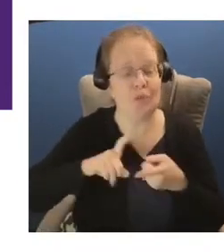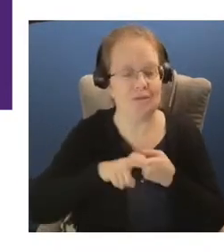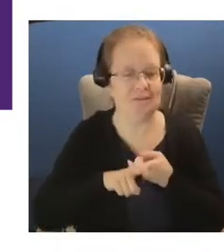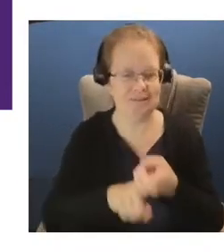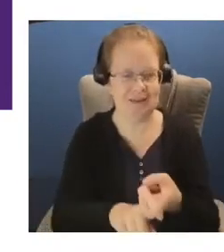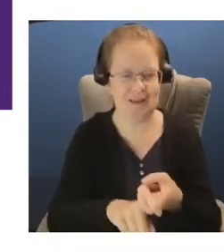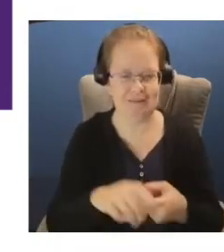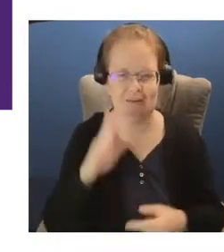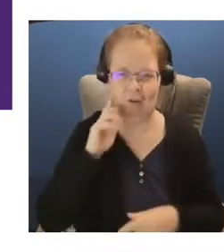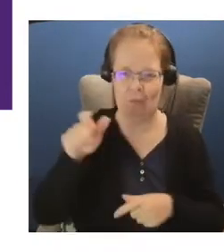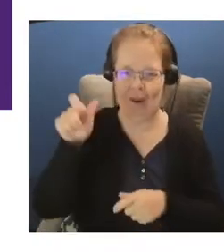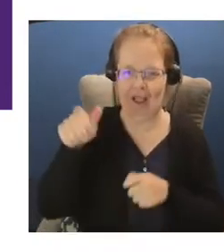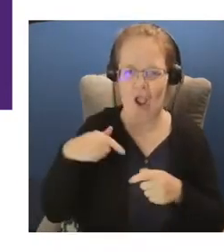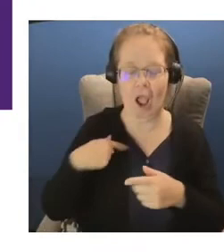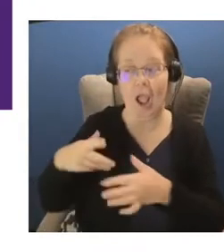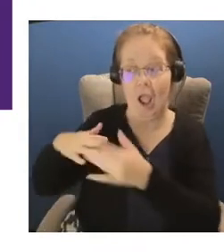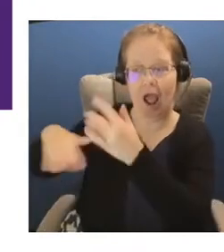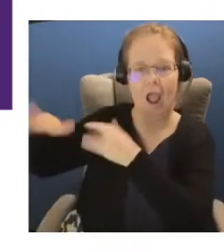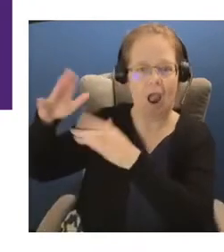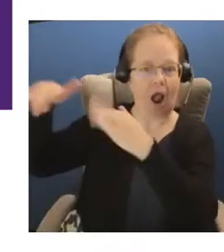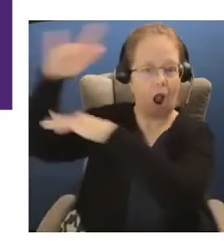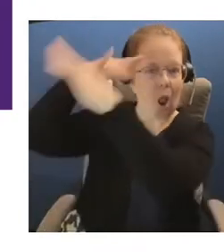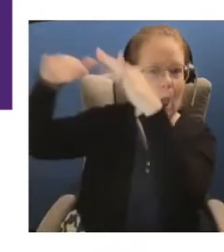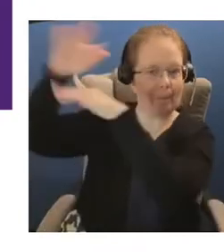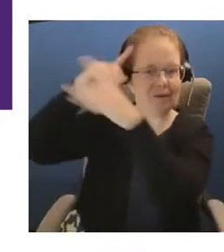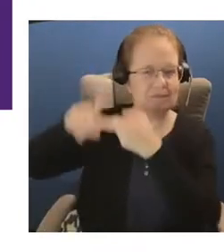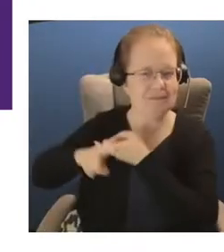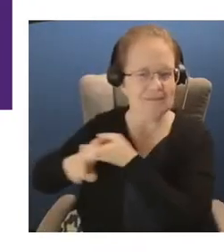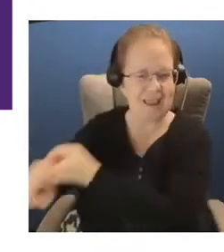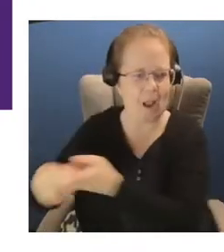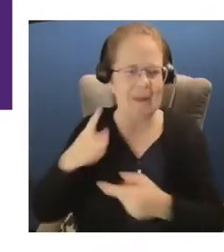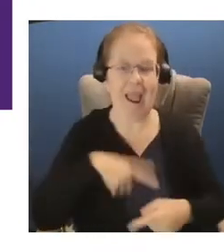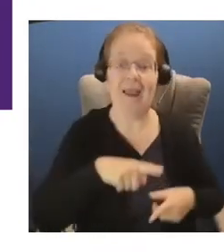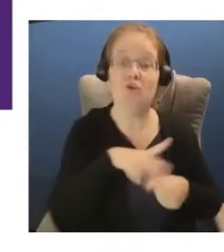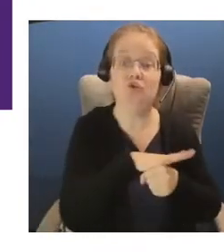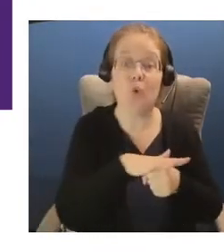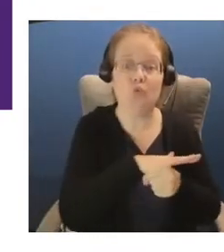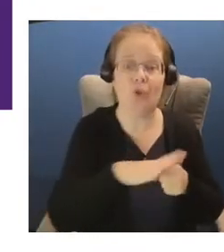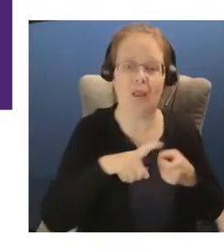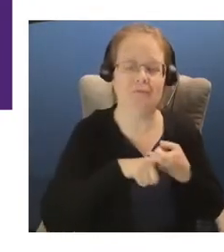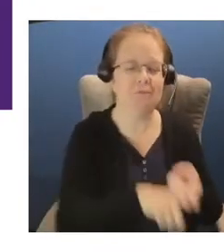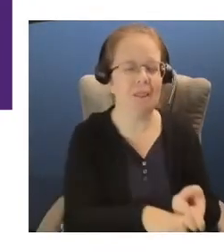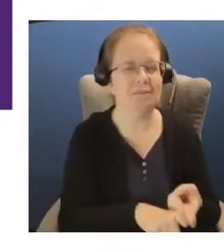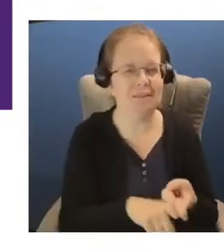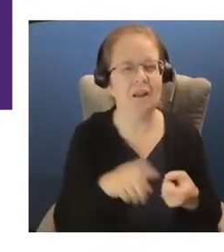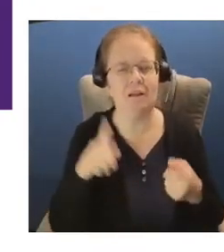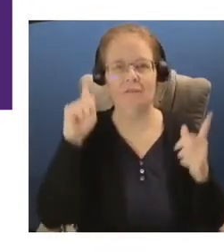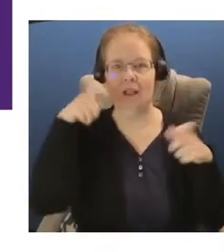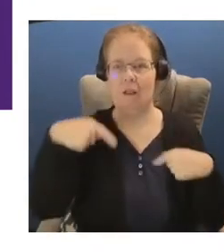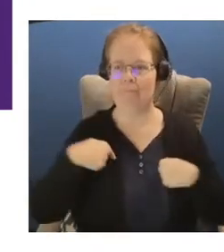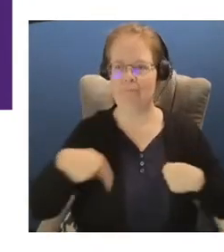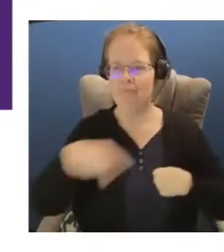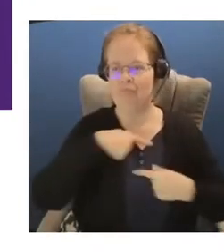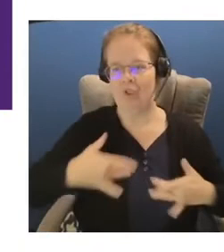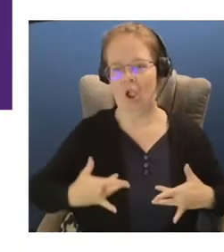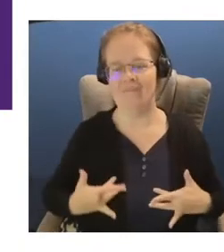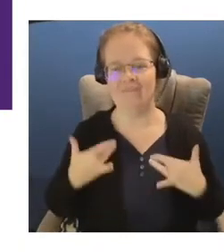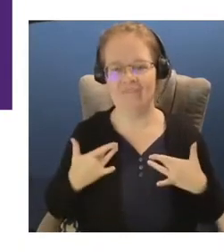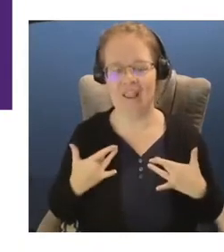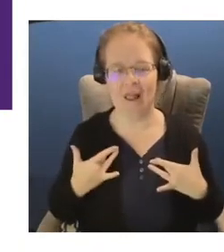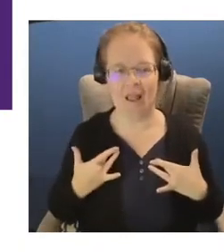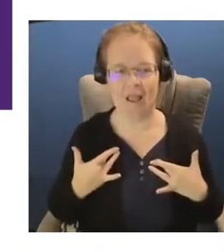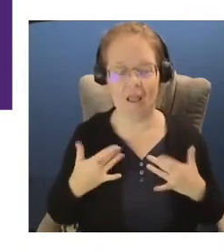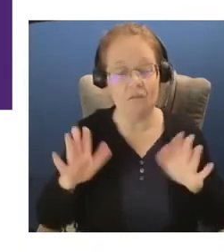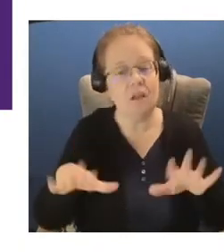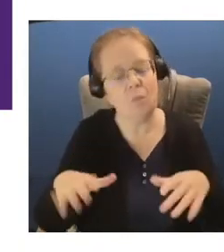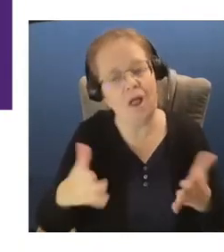we have climate sustainability, we have social sustainability. And this idea that for us to feel, or actually to